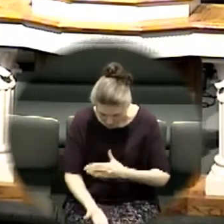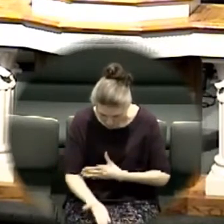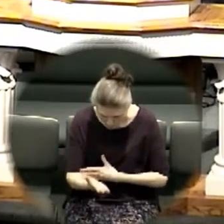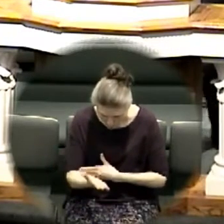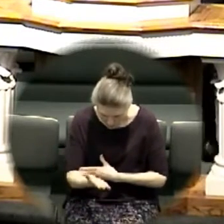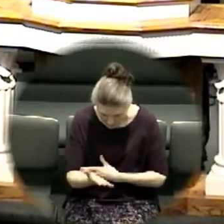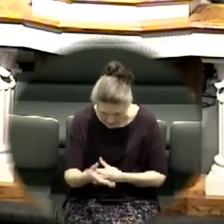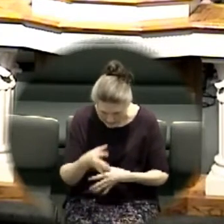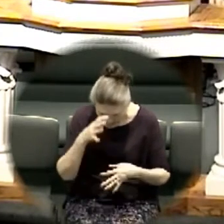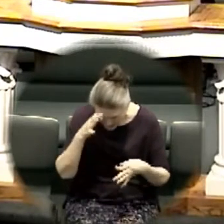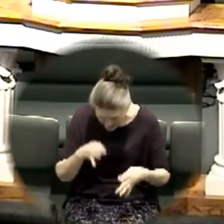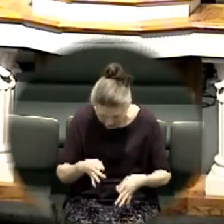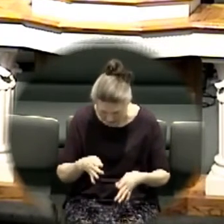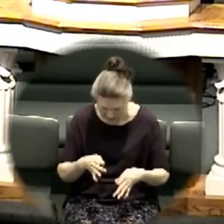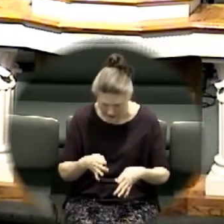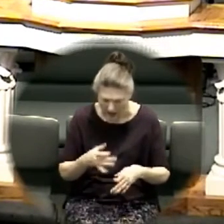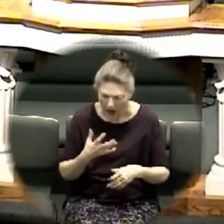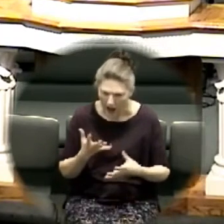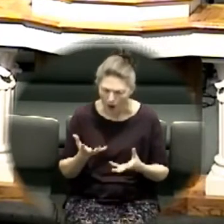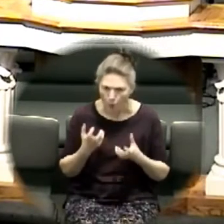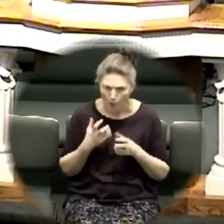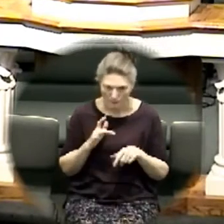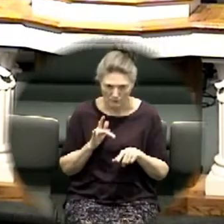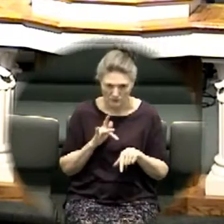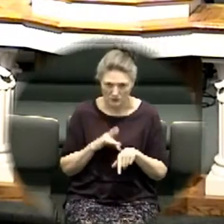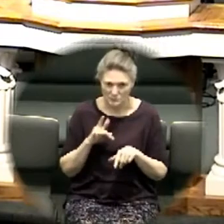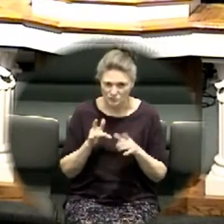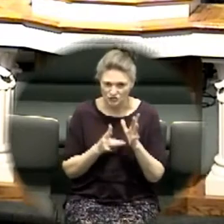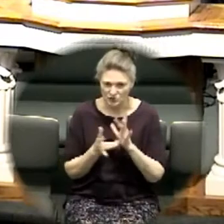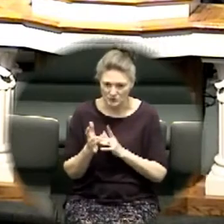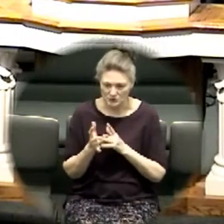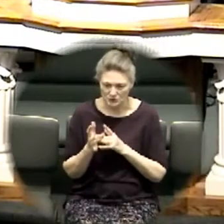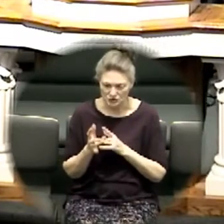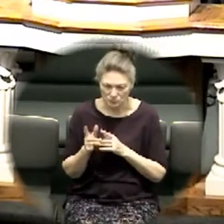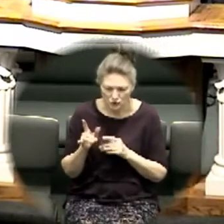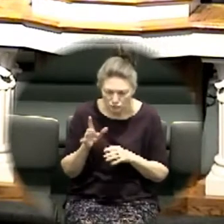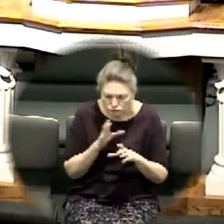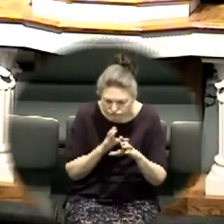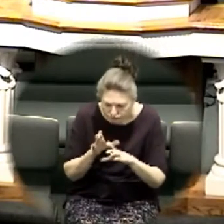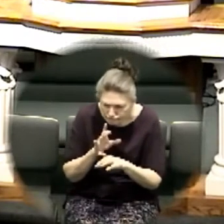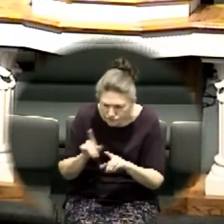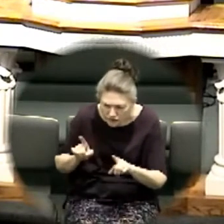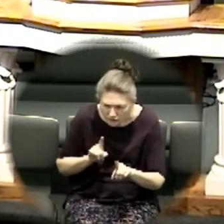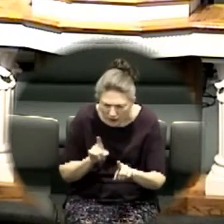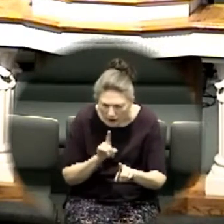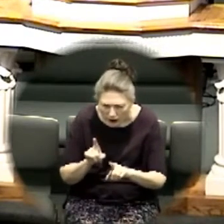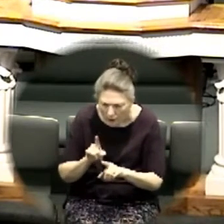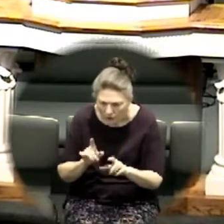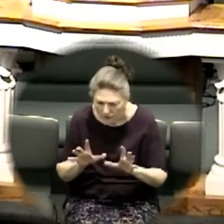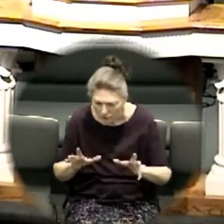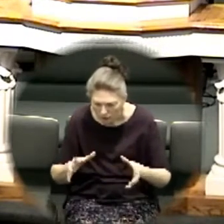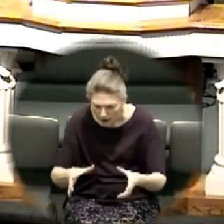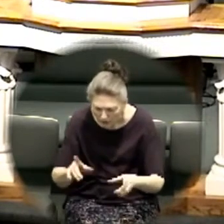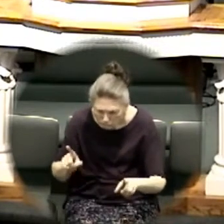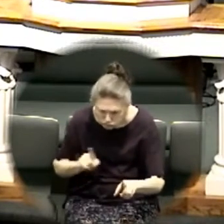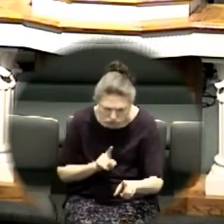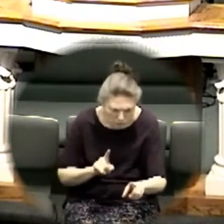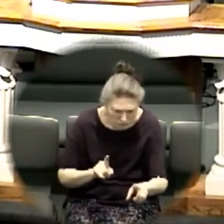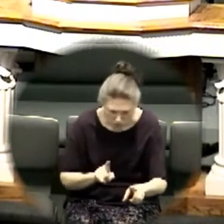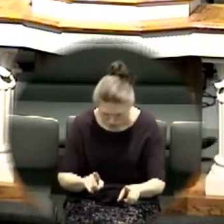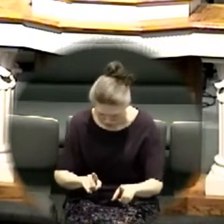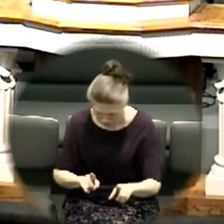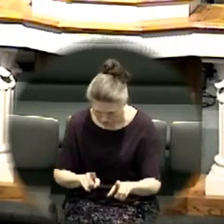but there was one step Jesus was waiting for it was the step that reached out and grabbed the hem of his garment because he said virtue just flowed out of me